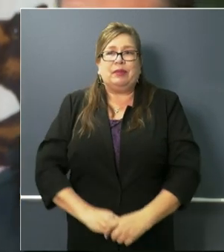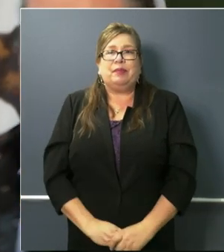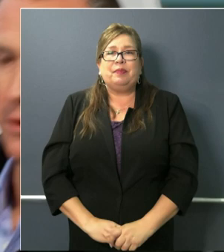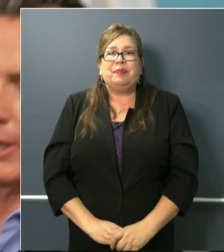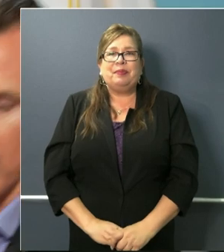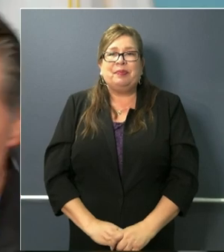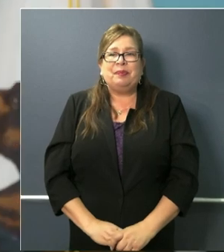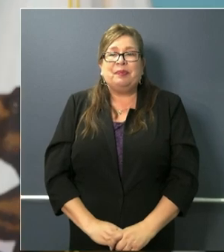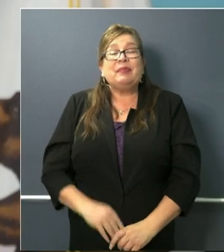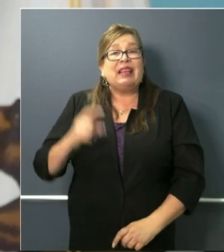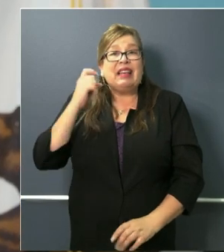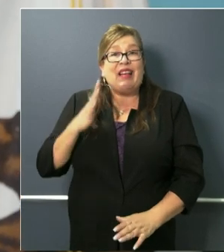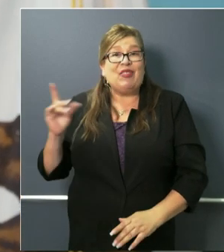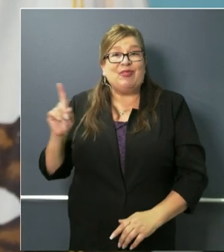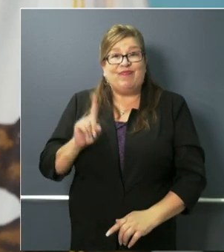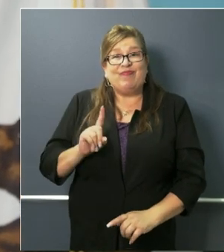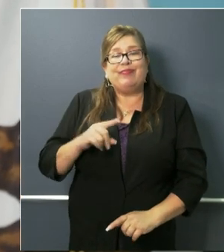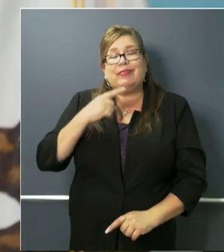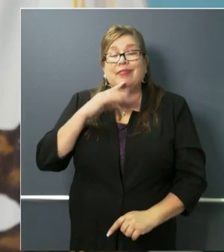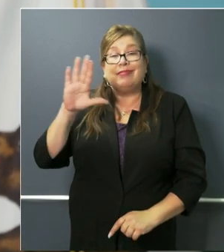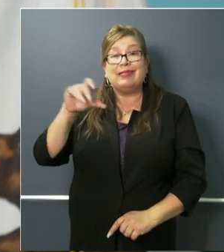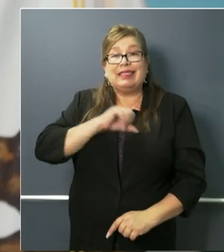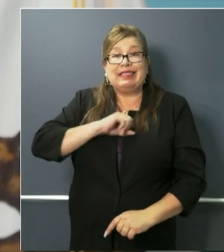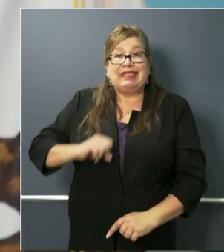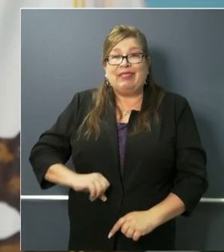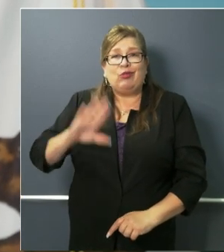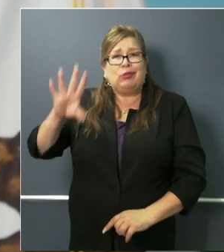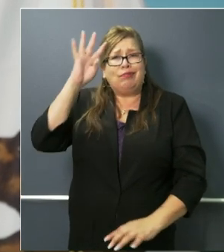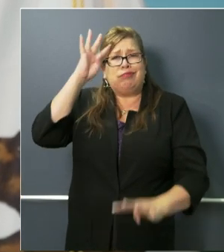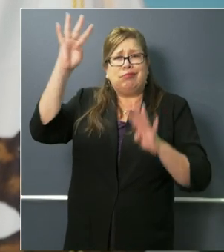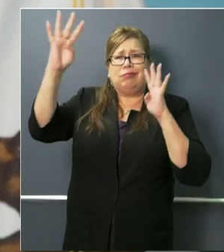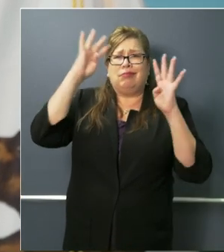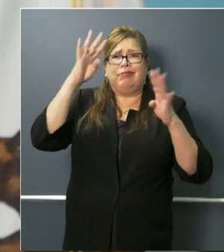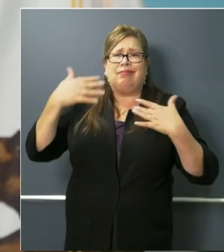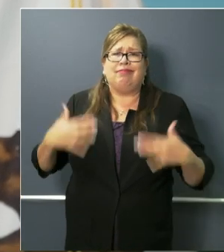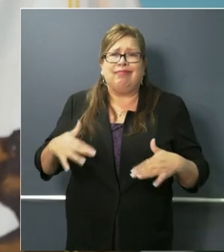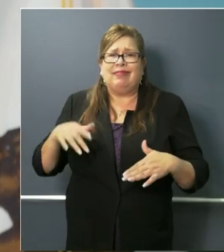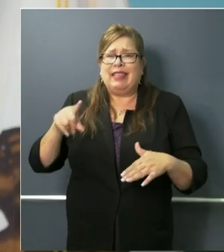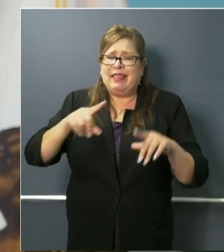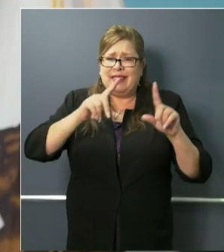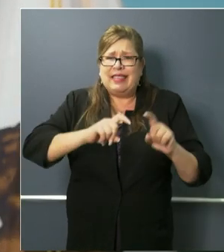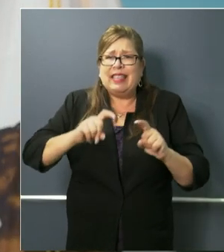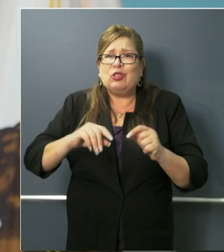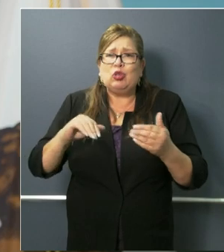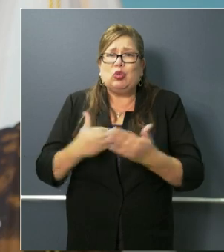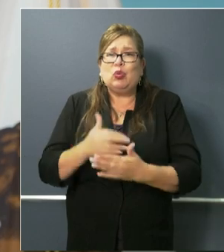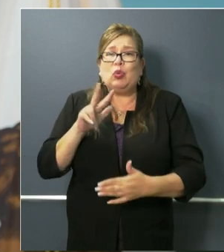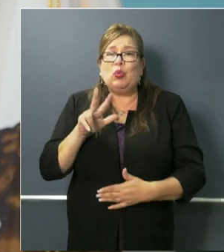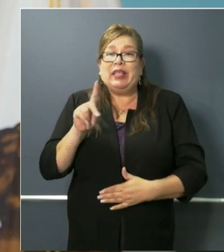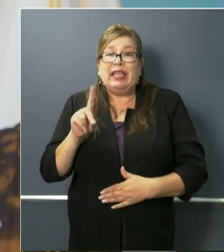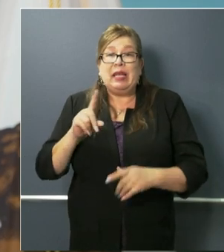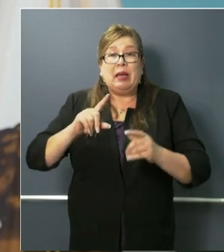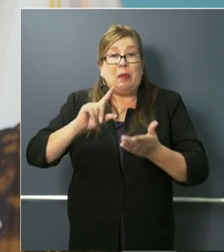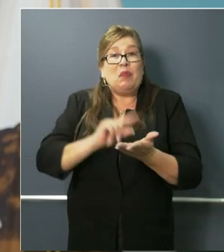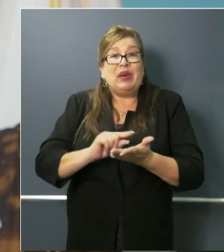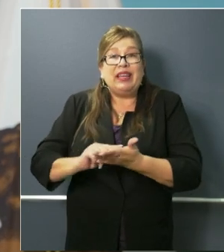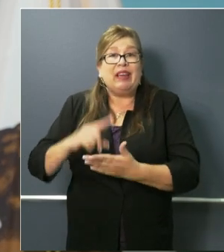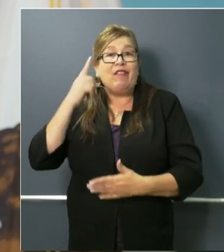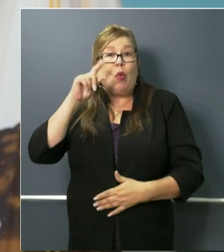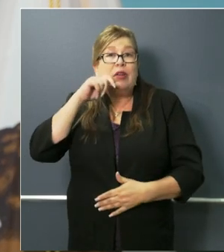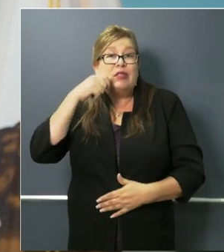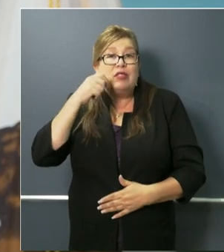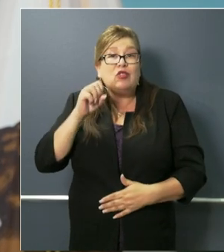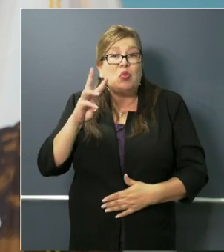stavart's ingenuity also includes you know current uh testing of new 3d printing protocols for